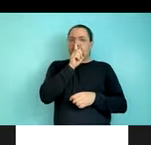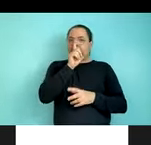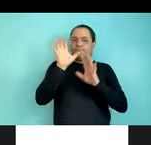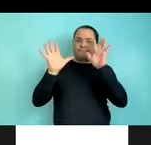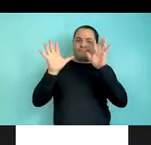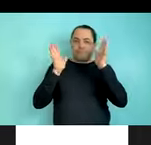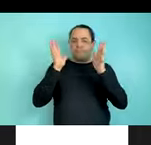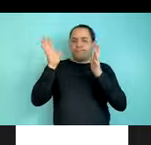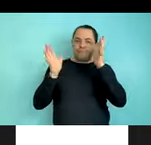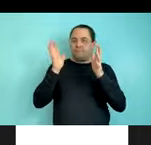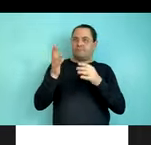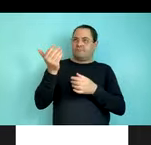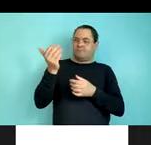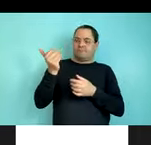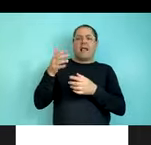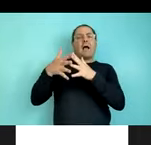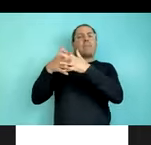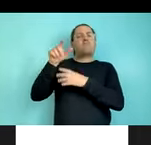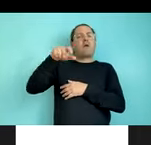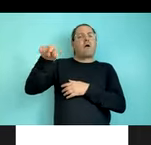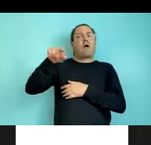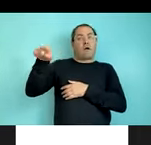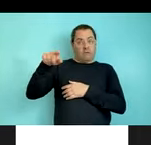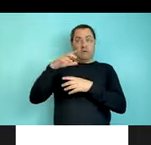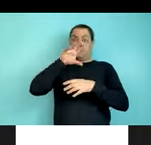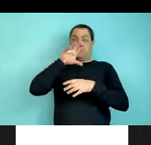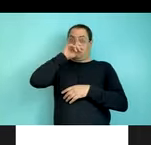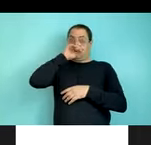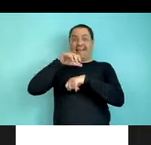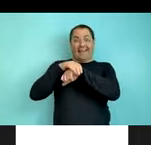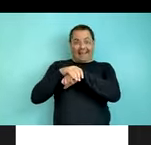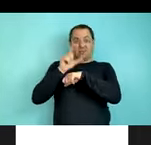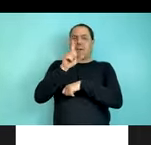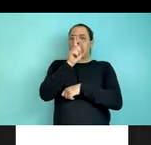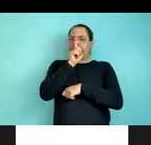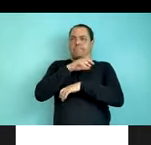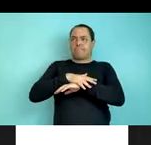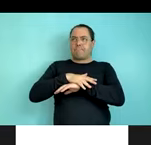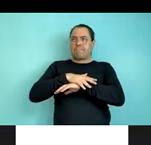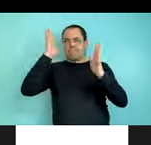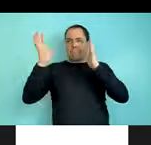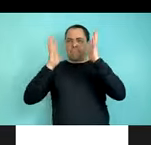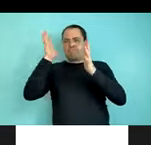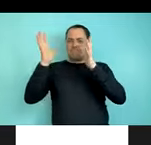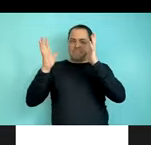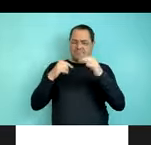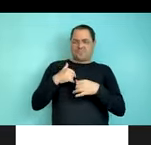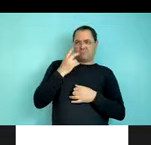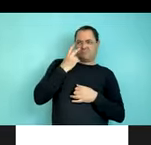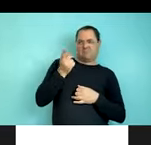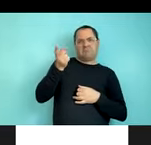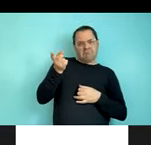elicited productions from U.S.-based English-speaking silent gestures. And the purpose of this was to get a first look at whether